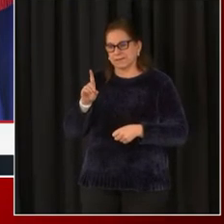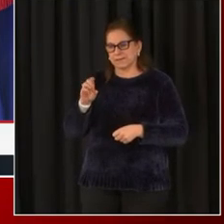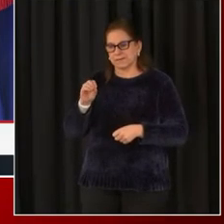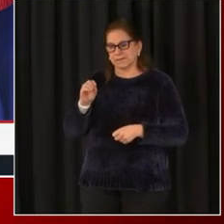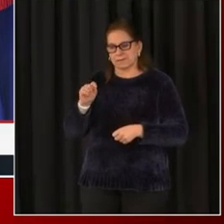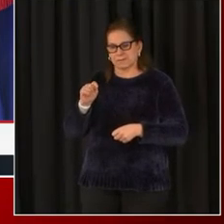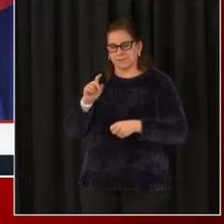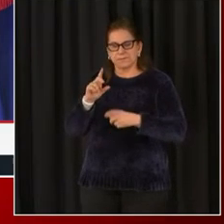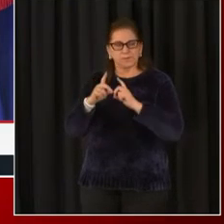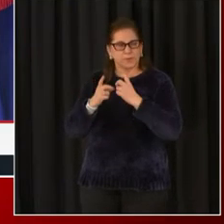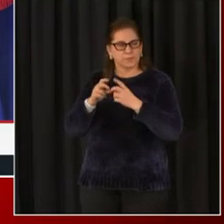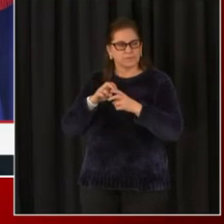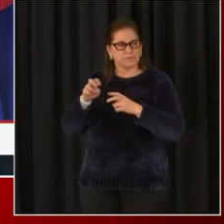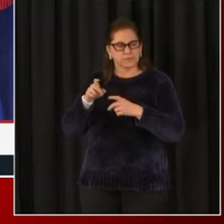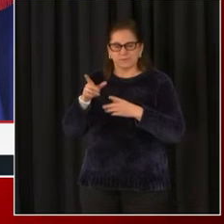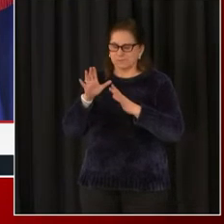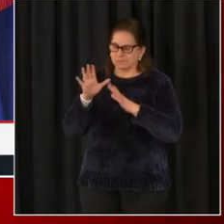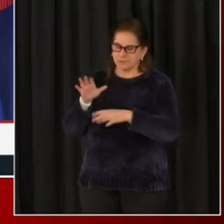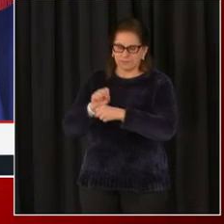So we wish him well.